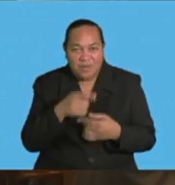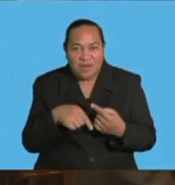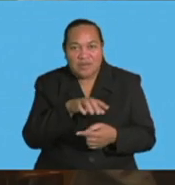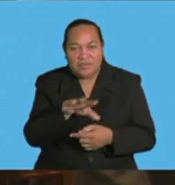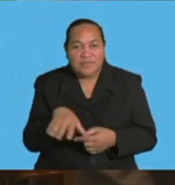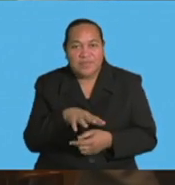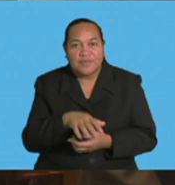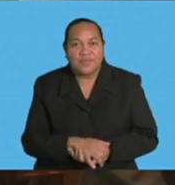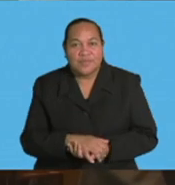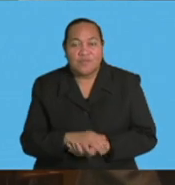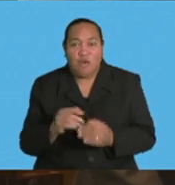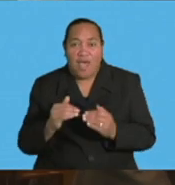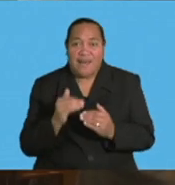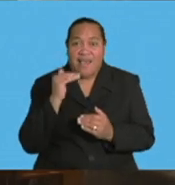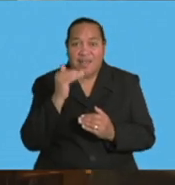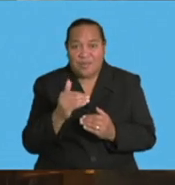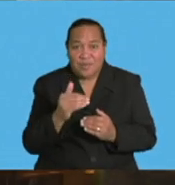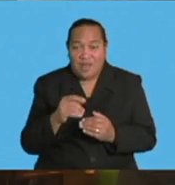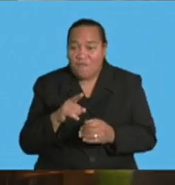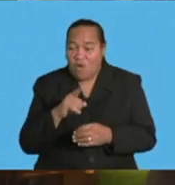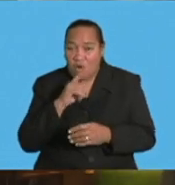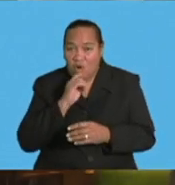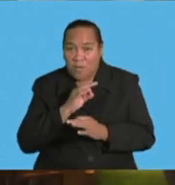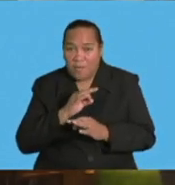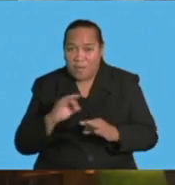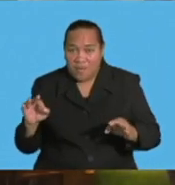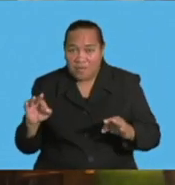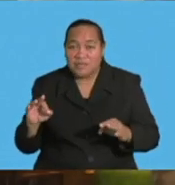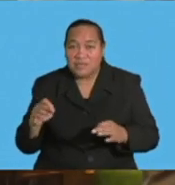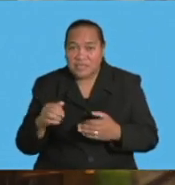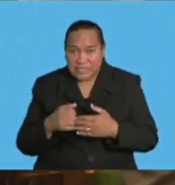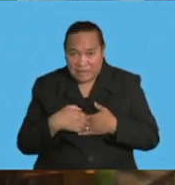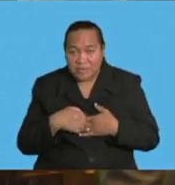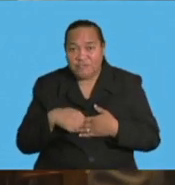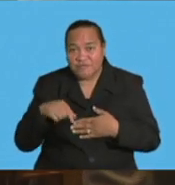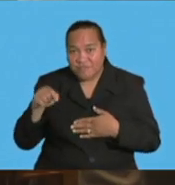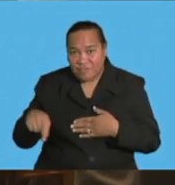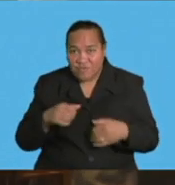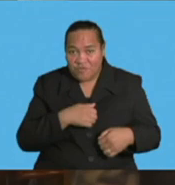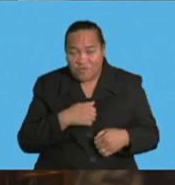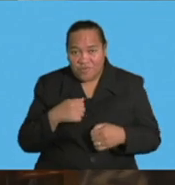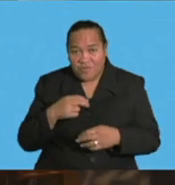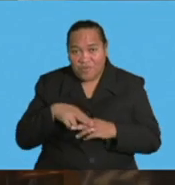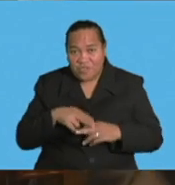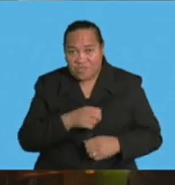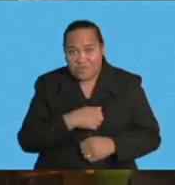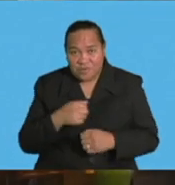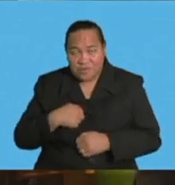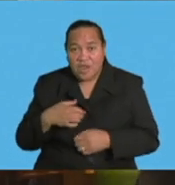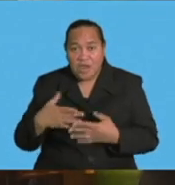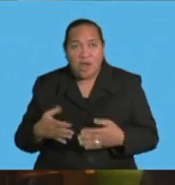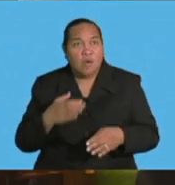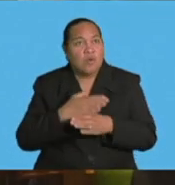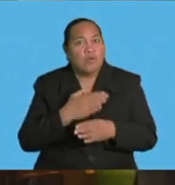Enhancement of Fiji's capacity for global peace operations on World Speakers. Peace operations in the world now has